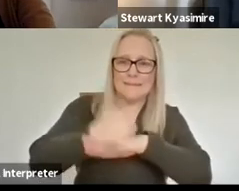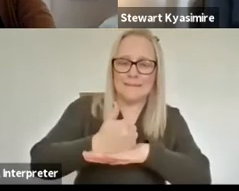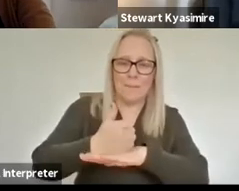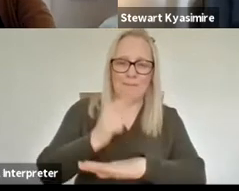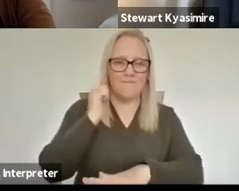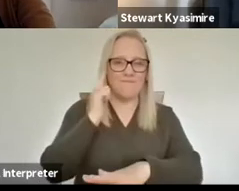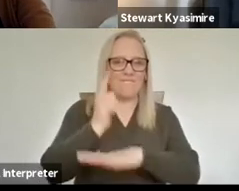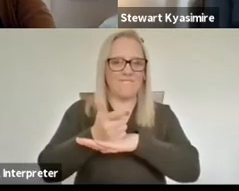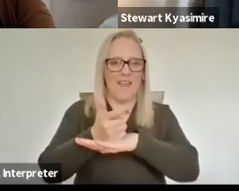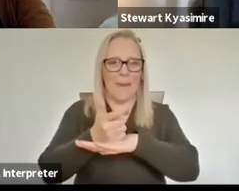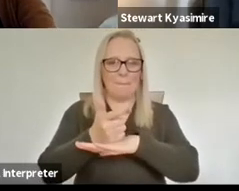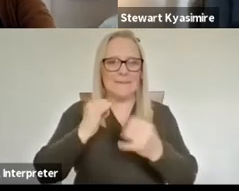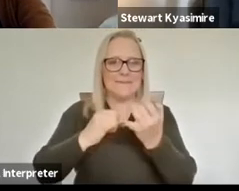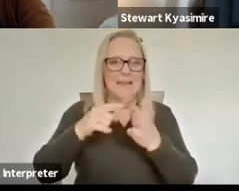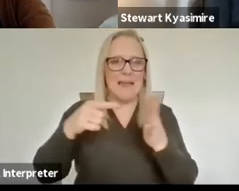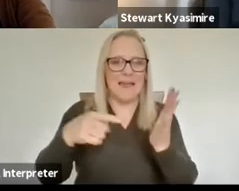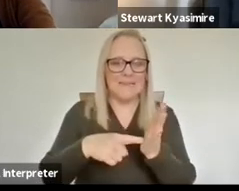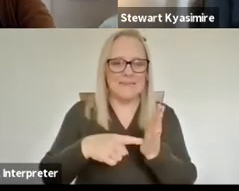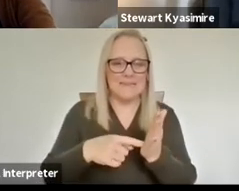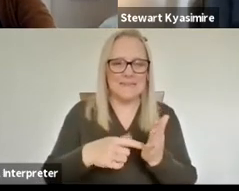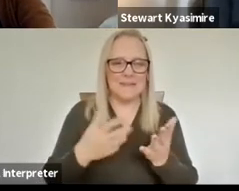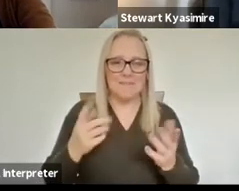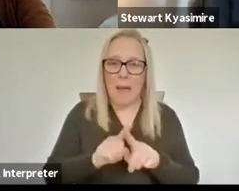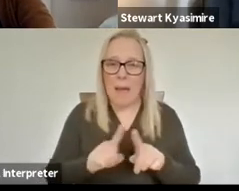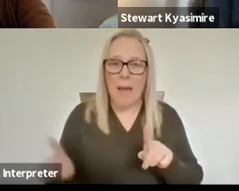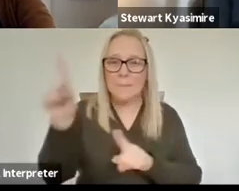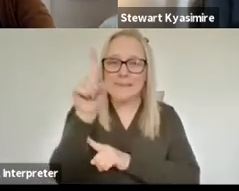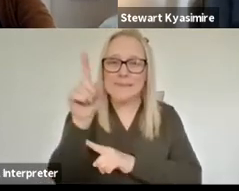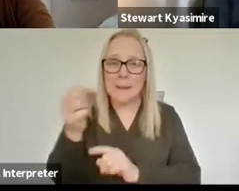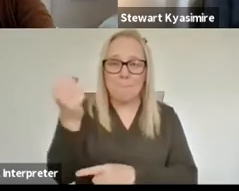um upstairs of a pub in Glasgow